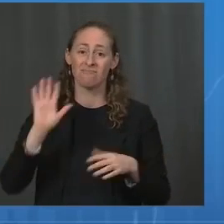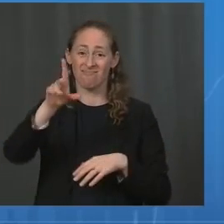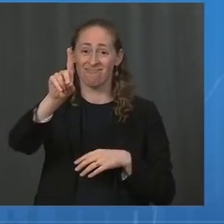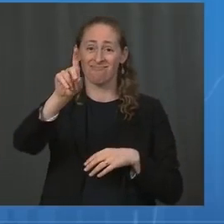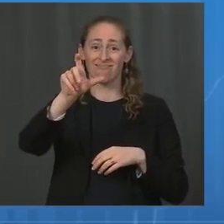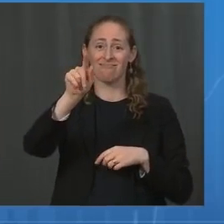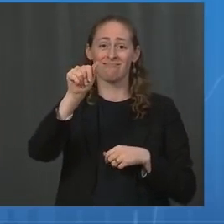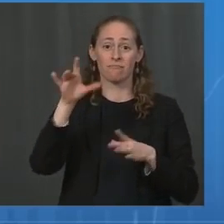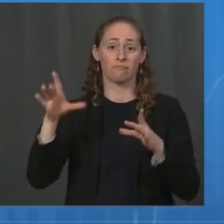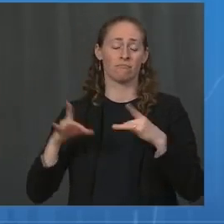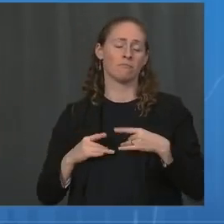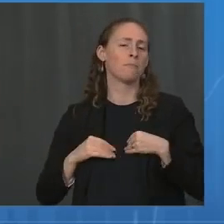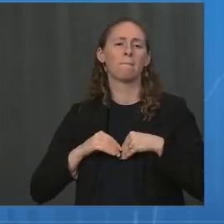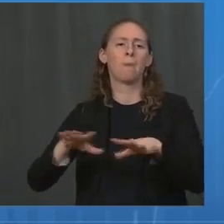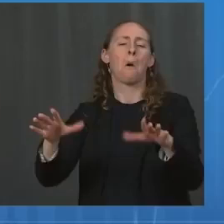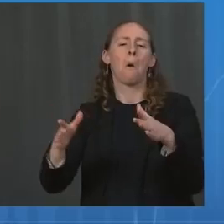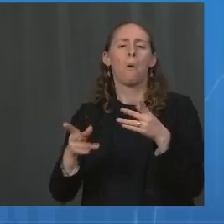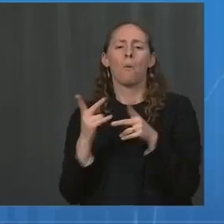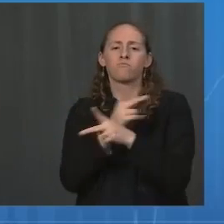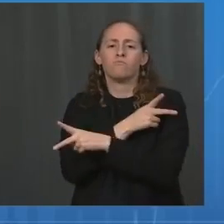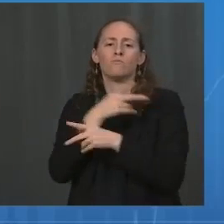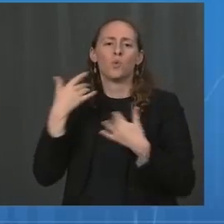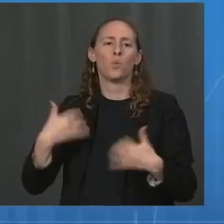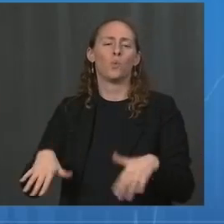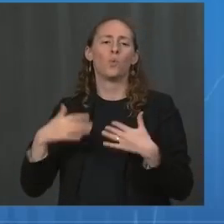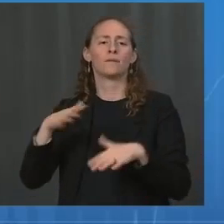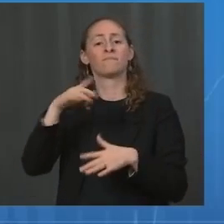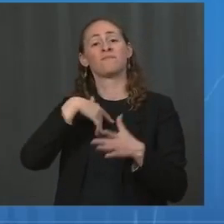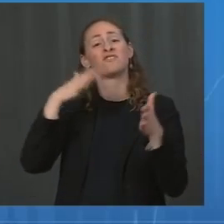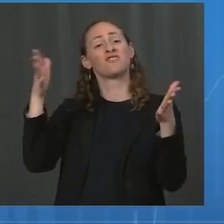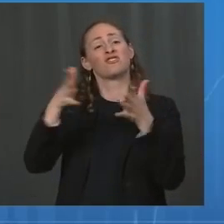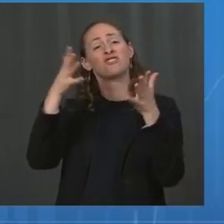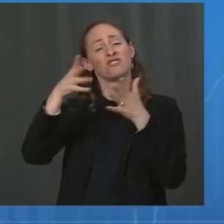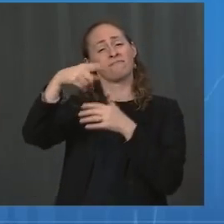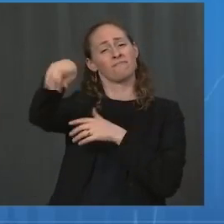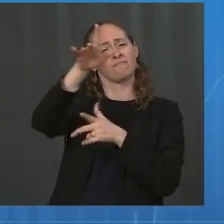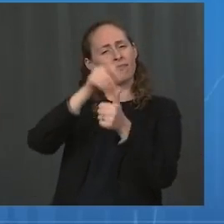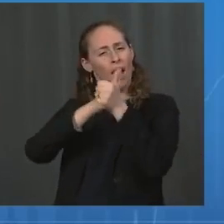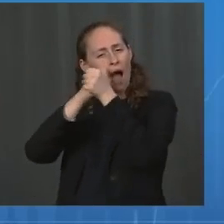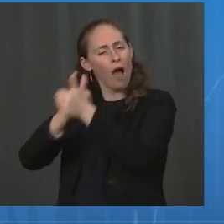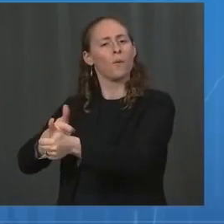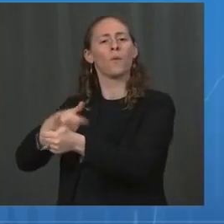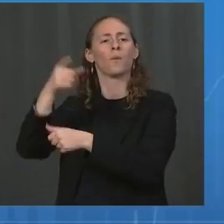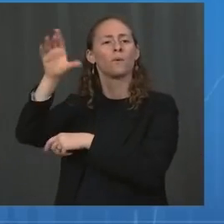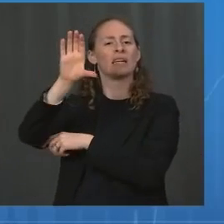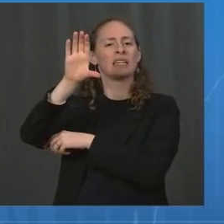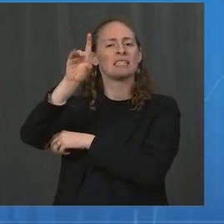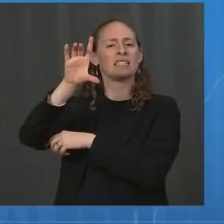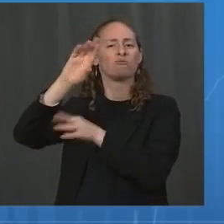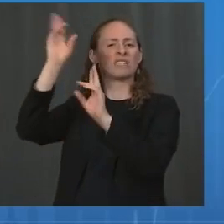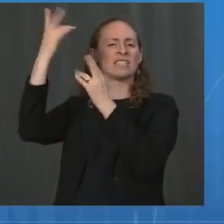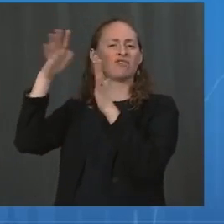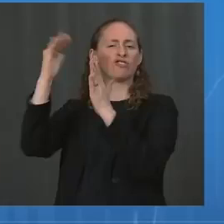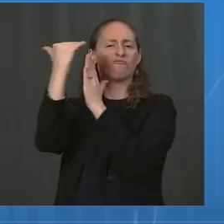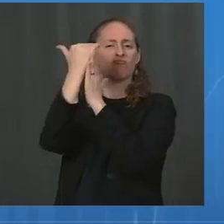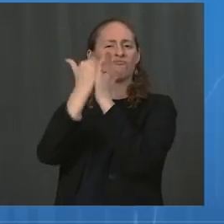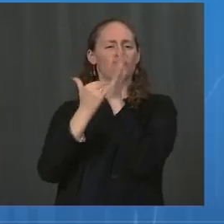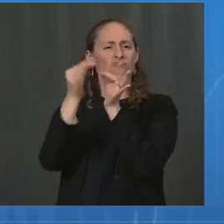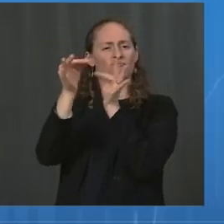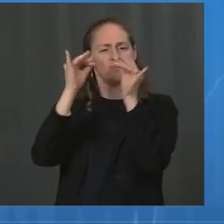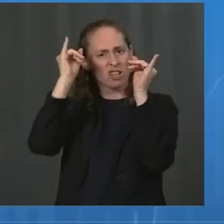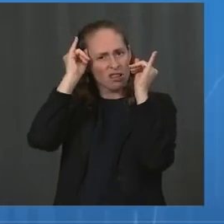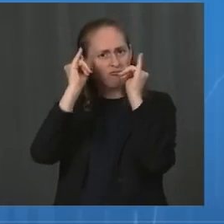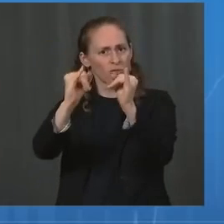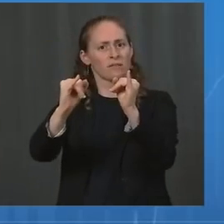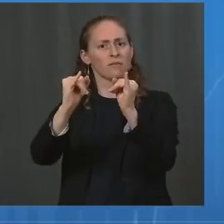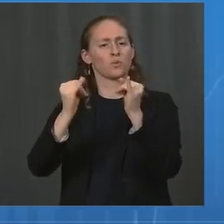And we are encouraging those schools to follow our guidance and to follow our assistance patients as they manage those outbreaks to get their